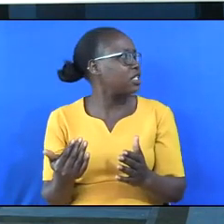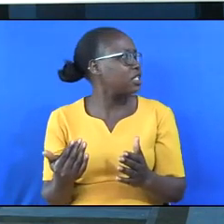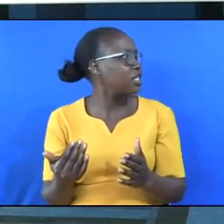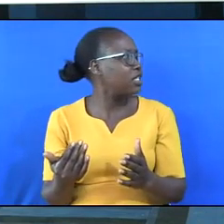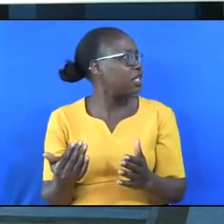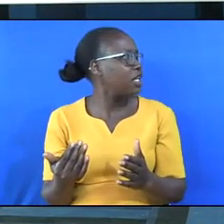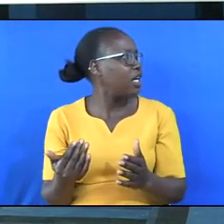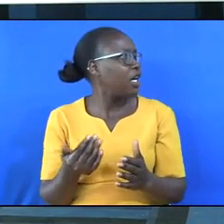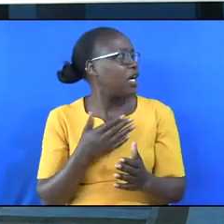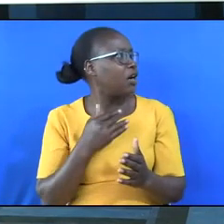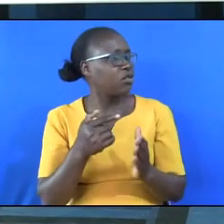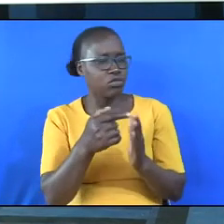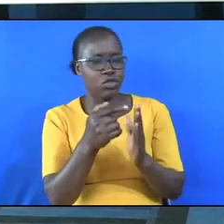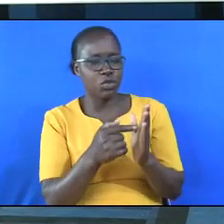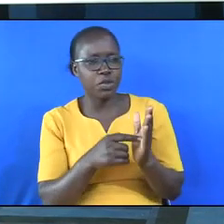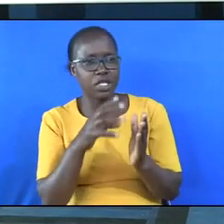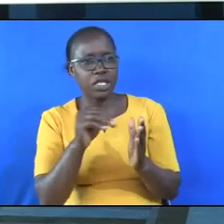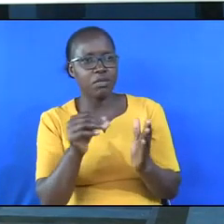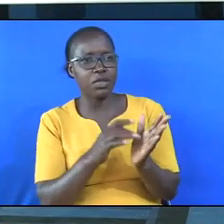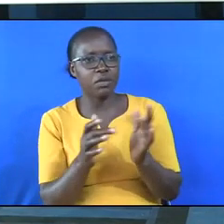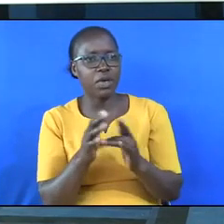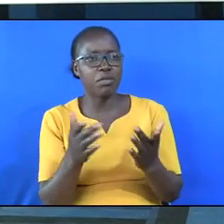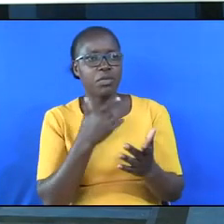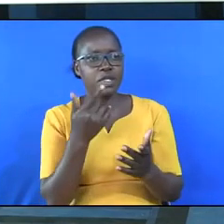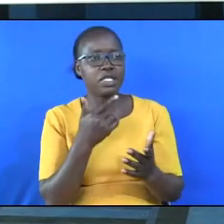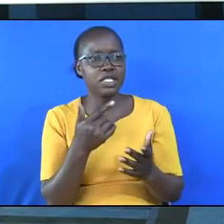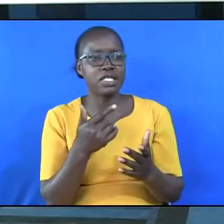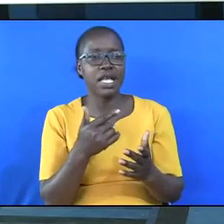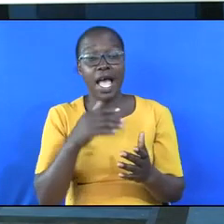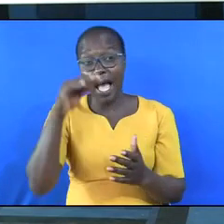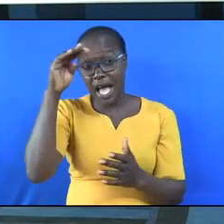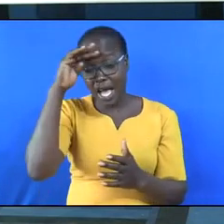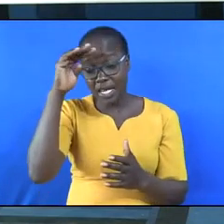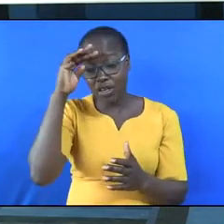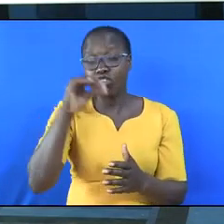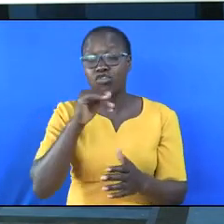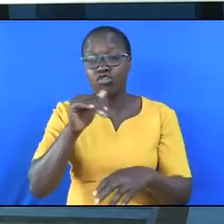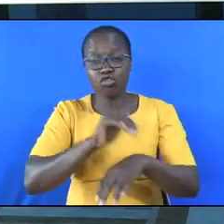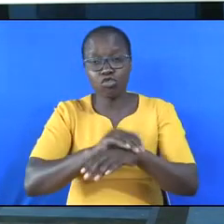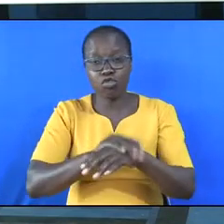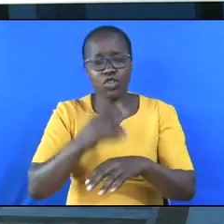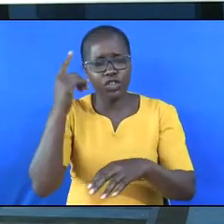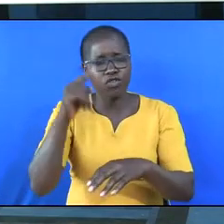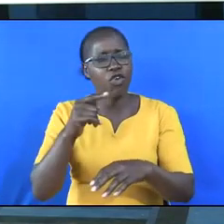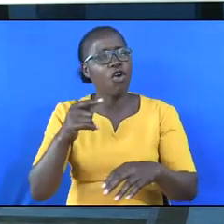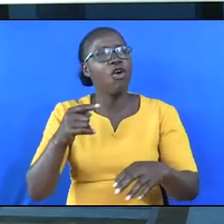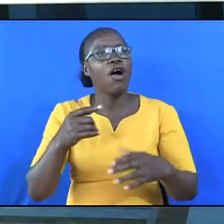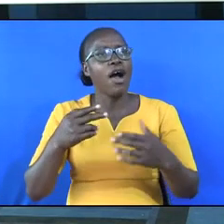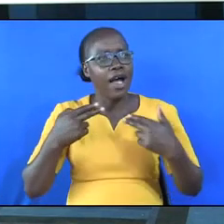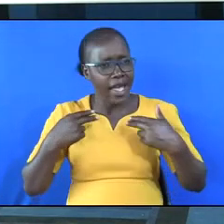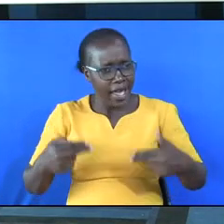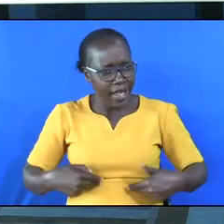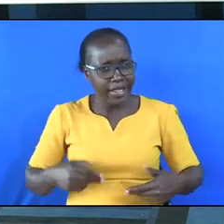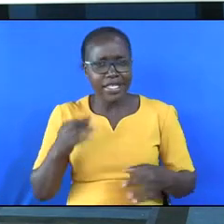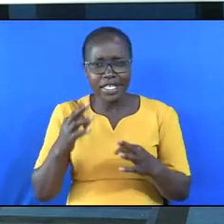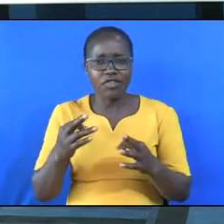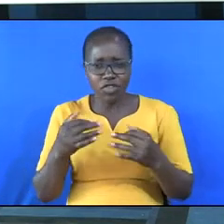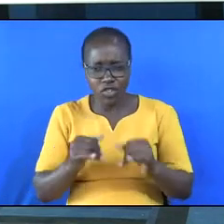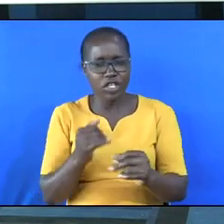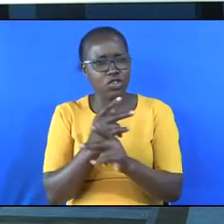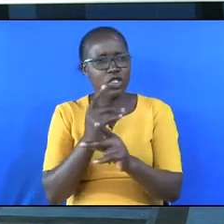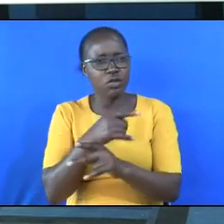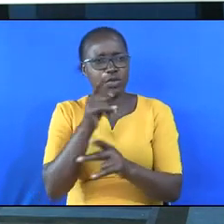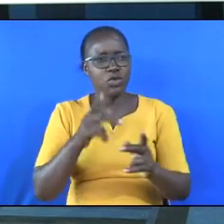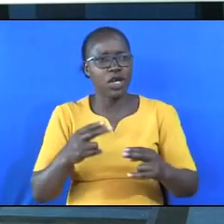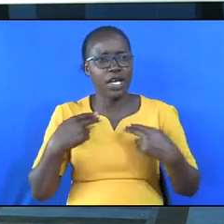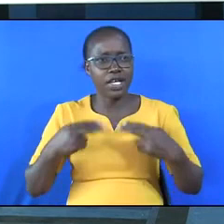keep them. The Bible says alcohol is not good for you, those trying to preserve their health. You read